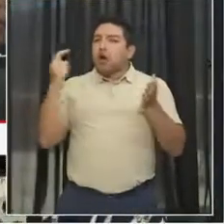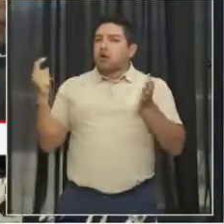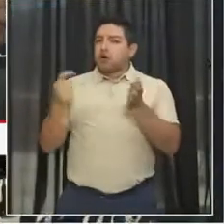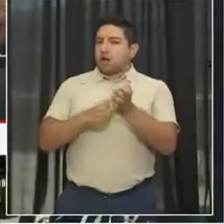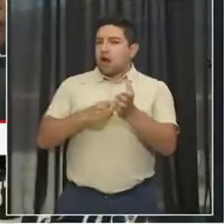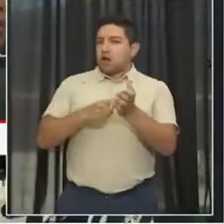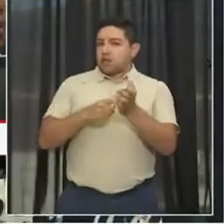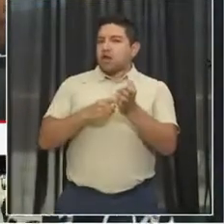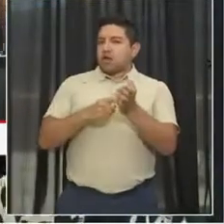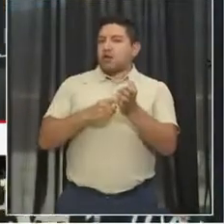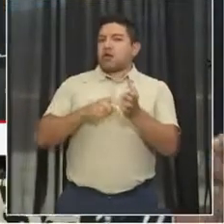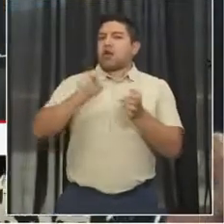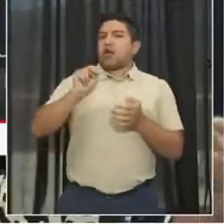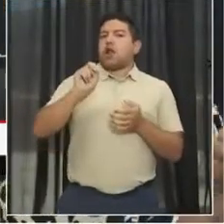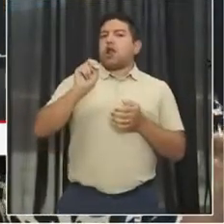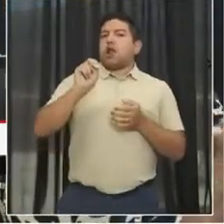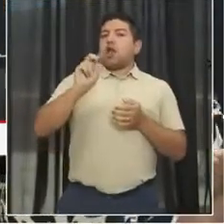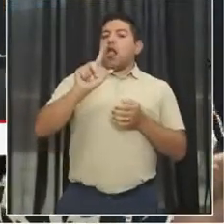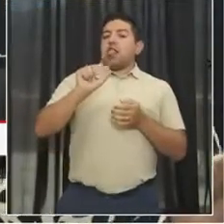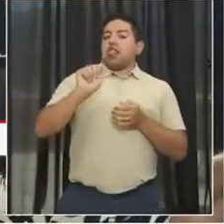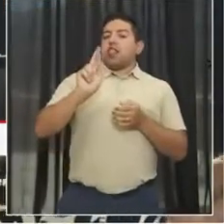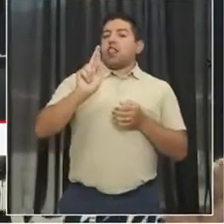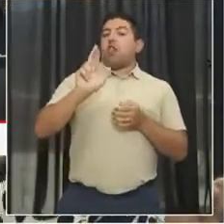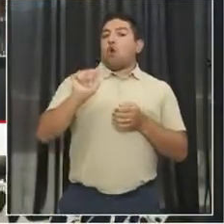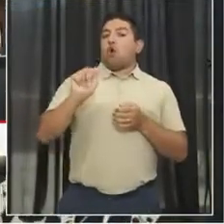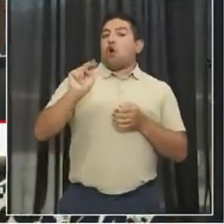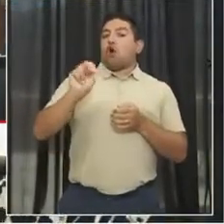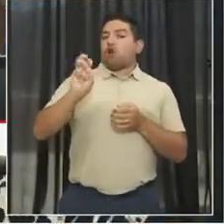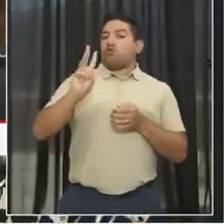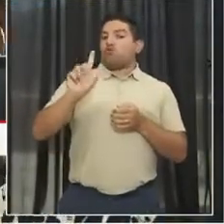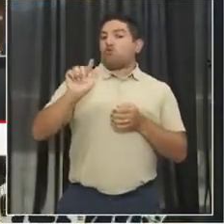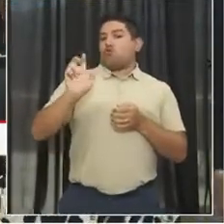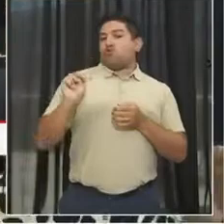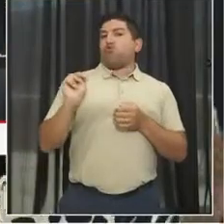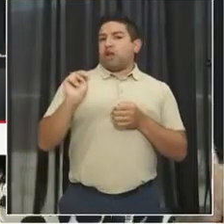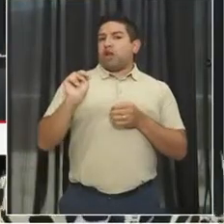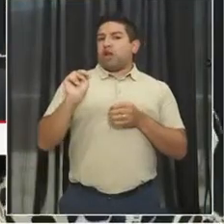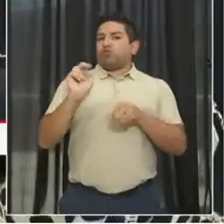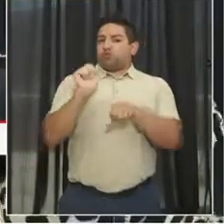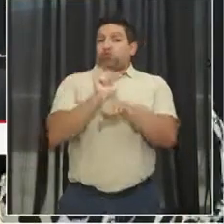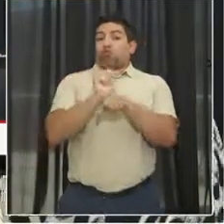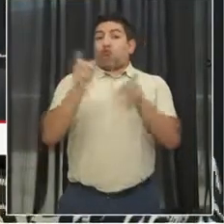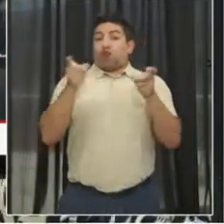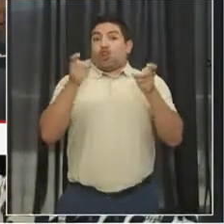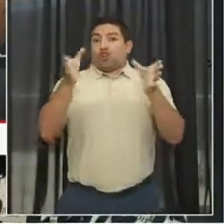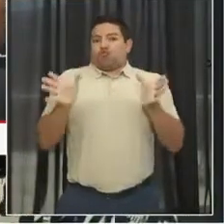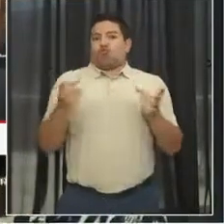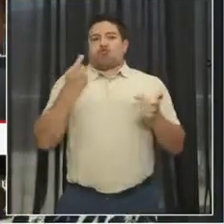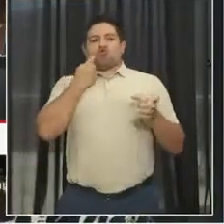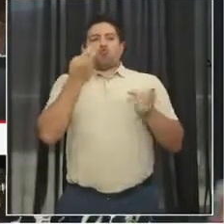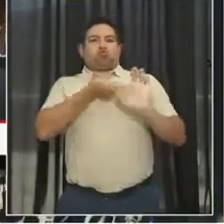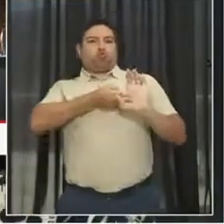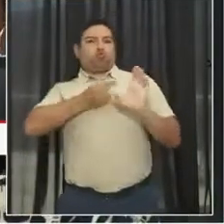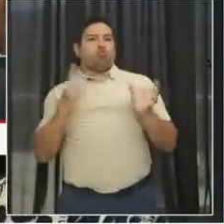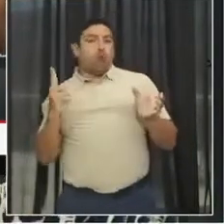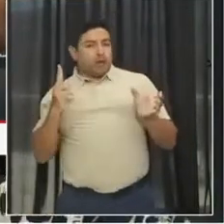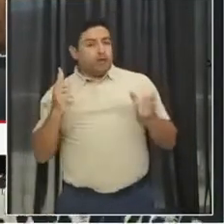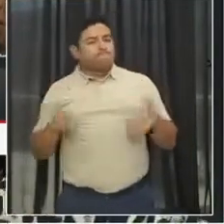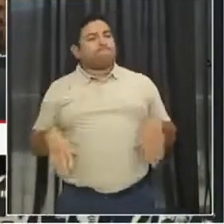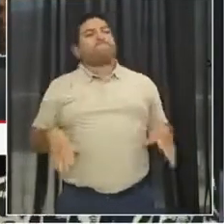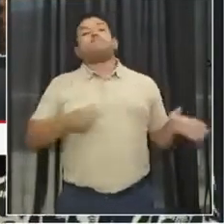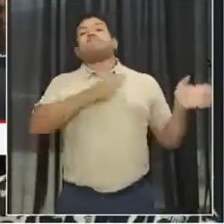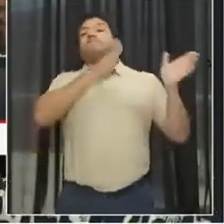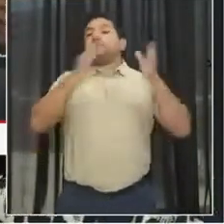Nora Lulon, who had been our longtime director, and I also want to